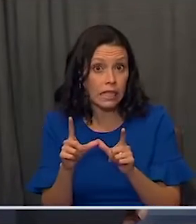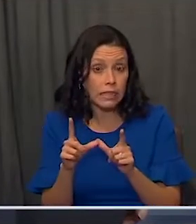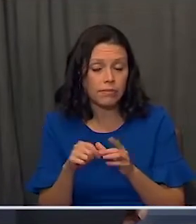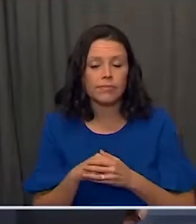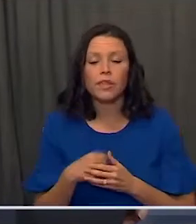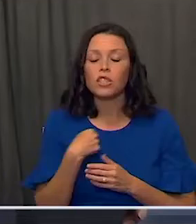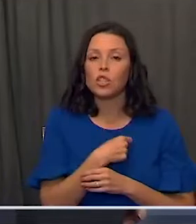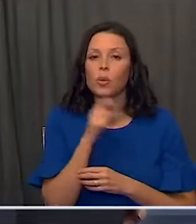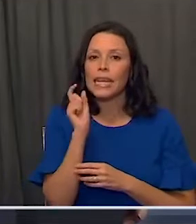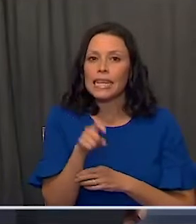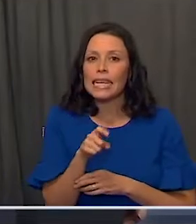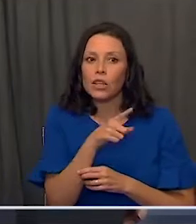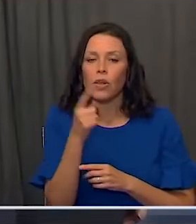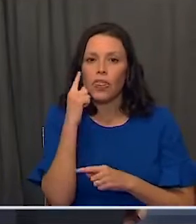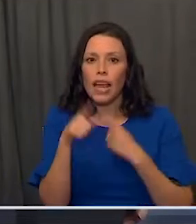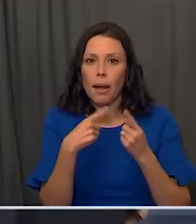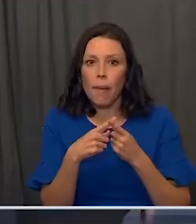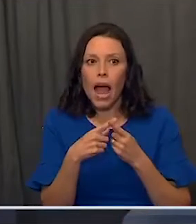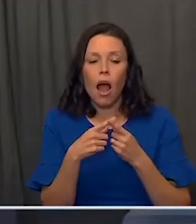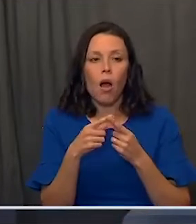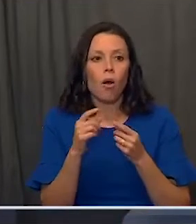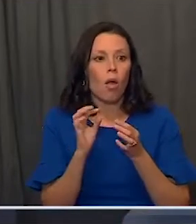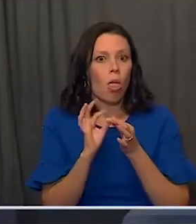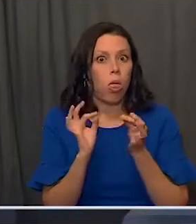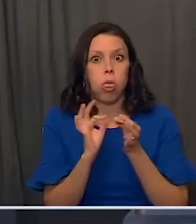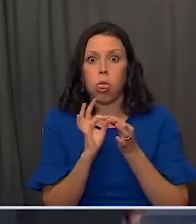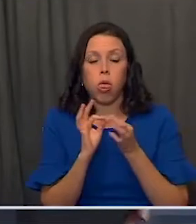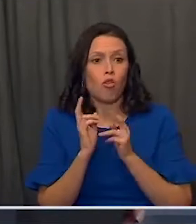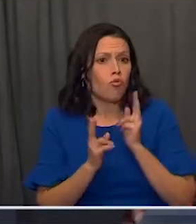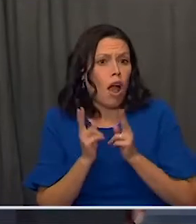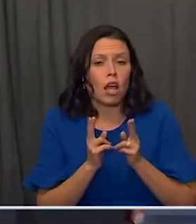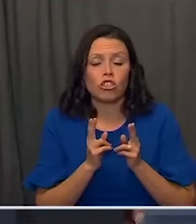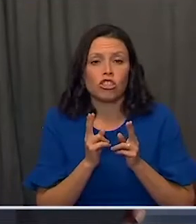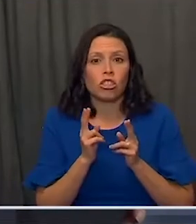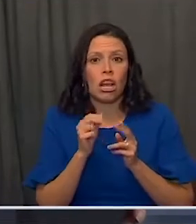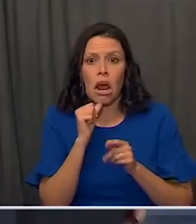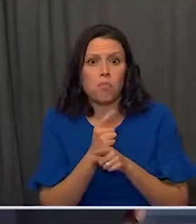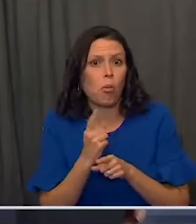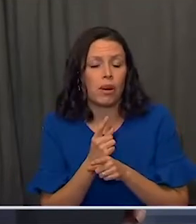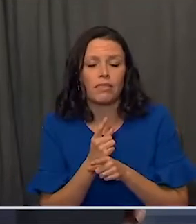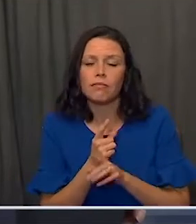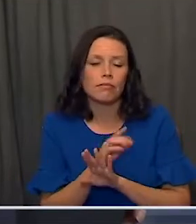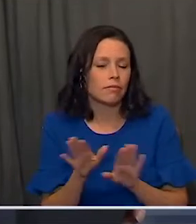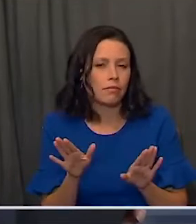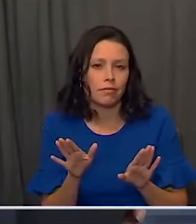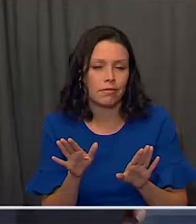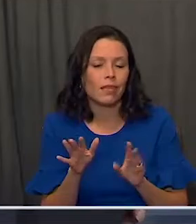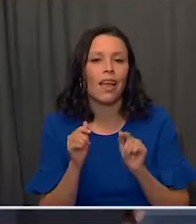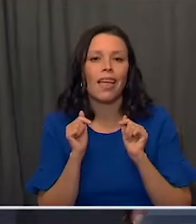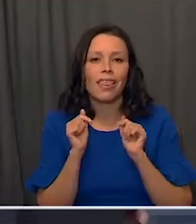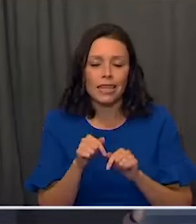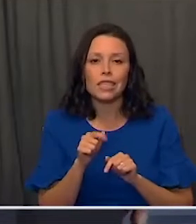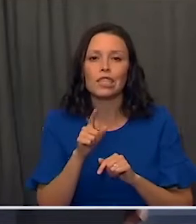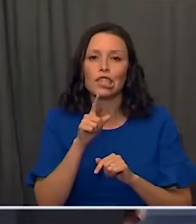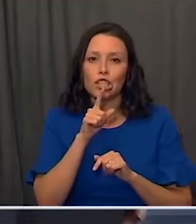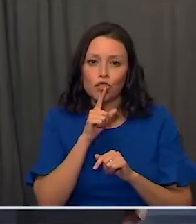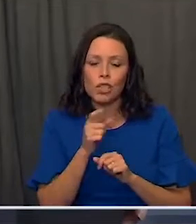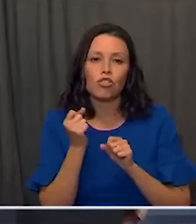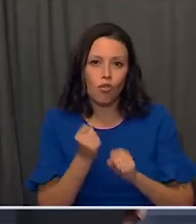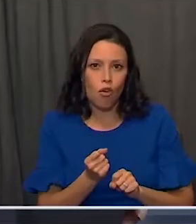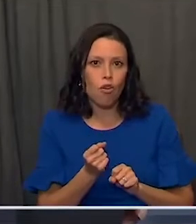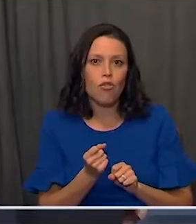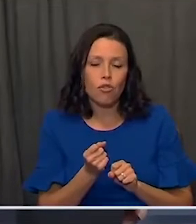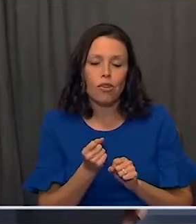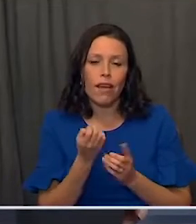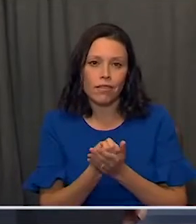So we need to put to rest any concept that this was rushed in an inappropriate way. This is really solid.